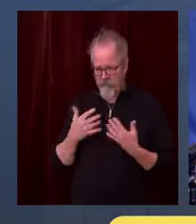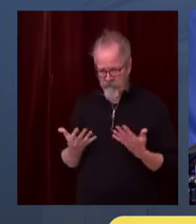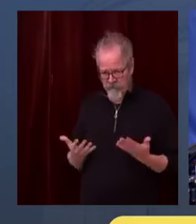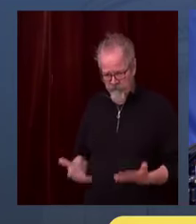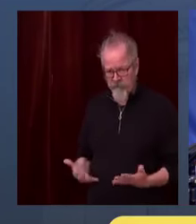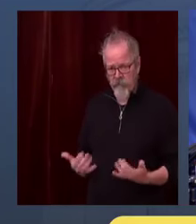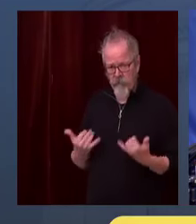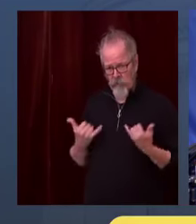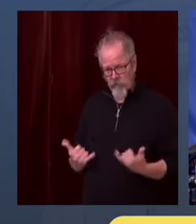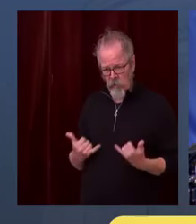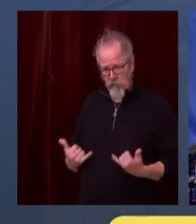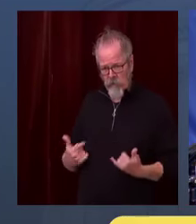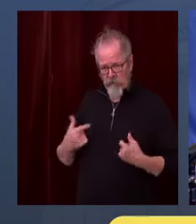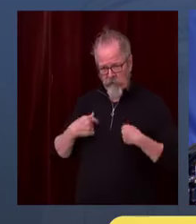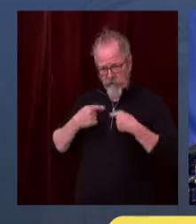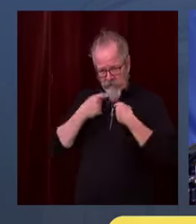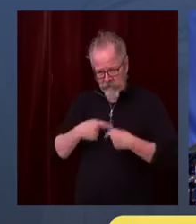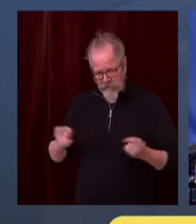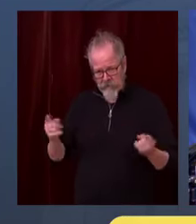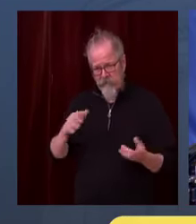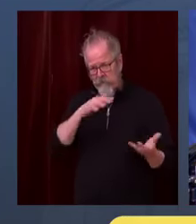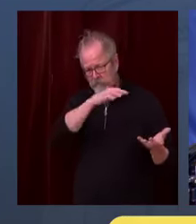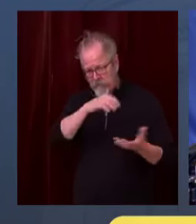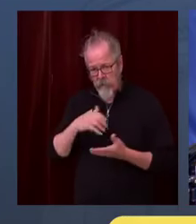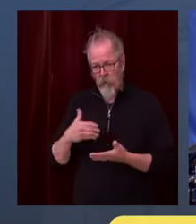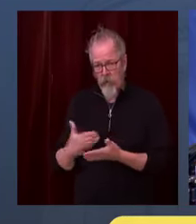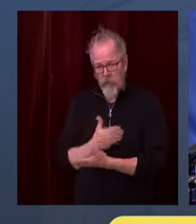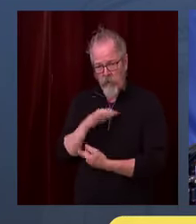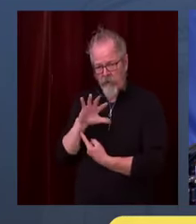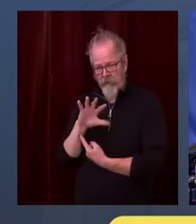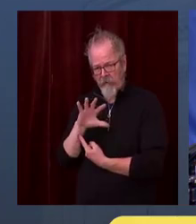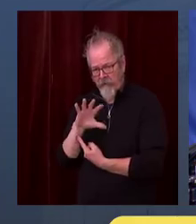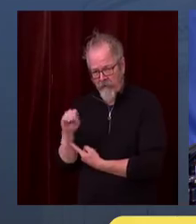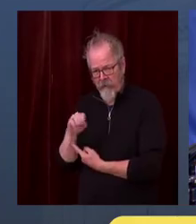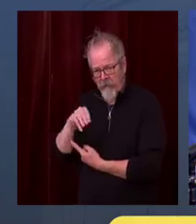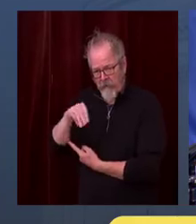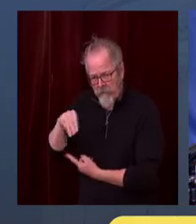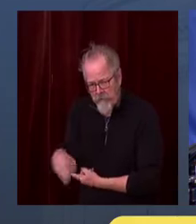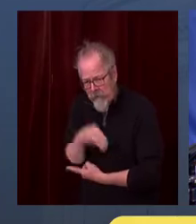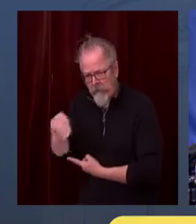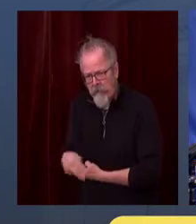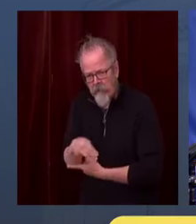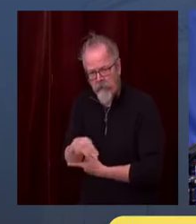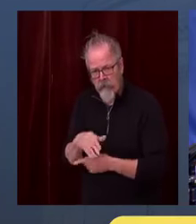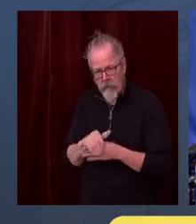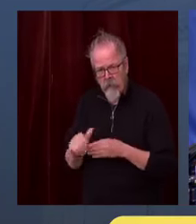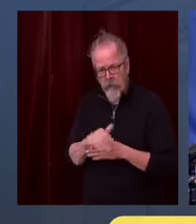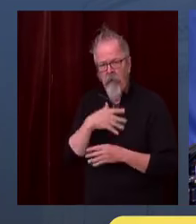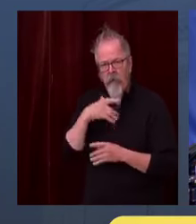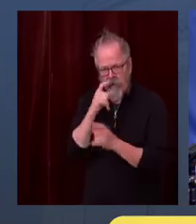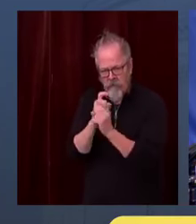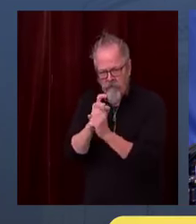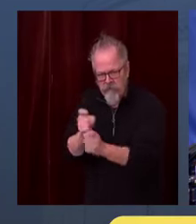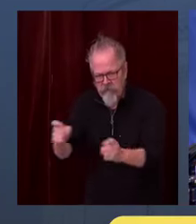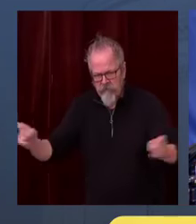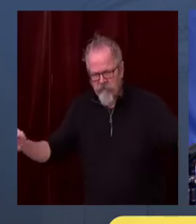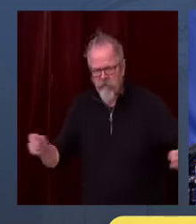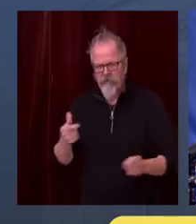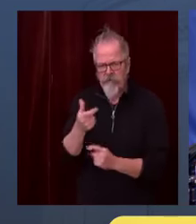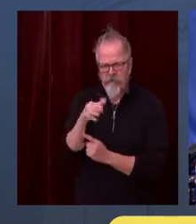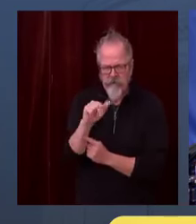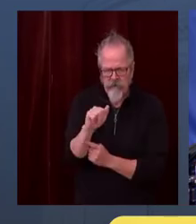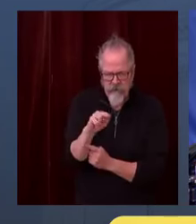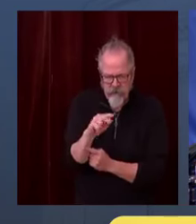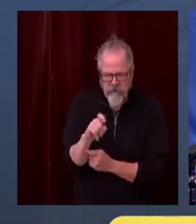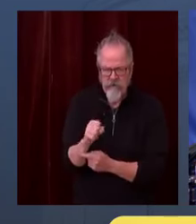in grants and loans. The exact nature of that and how to distribute that dollars, we're working on that. We'll have more to say